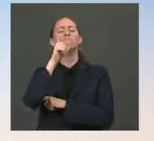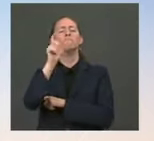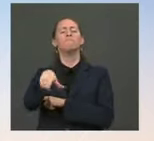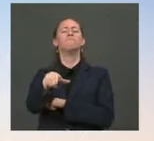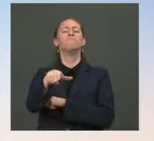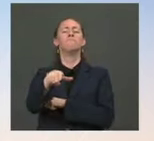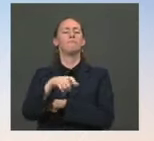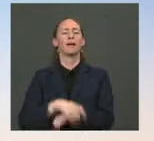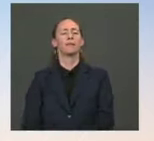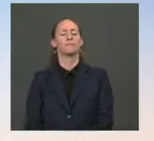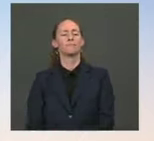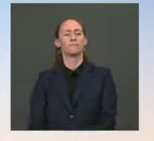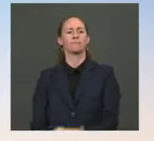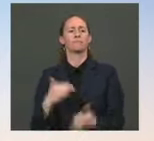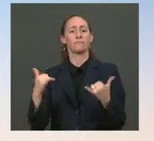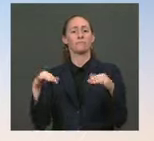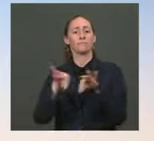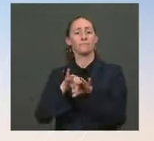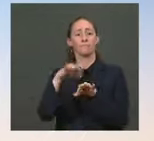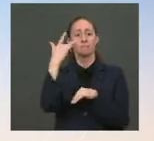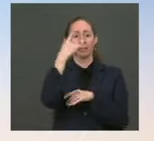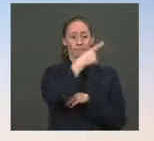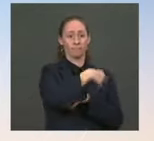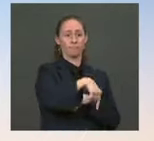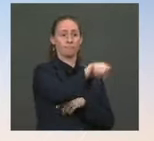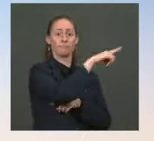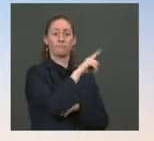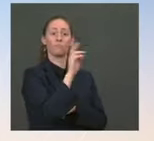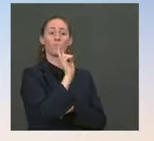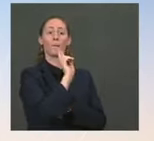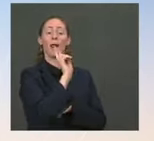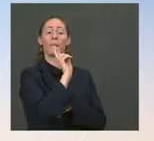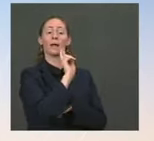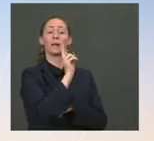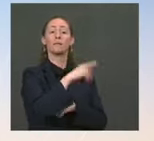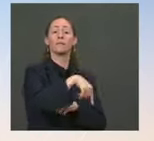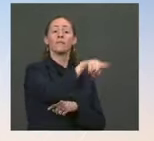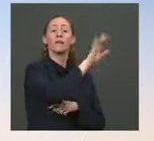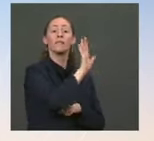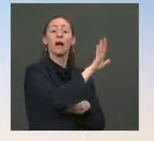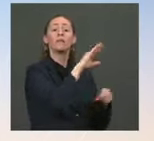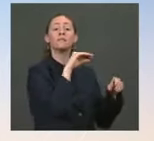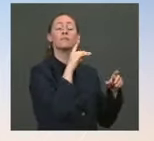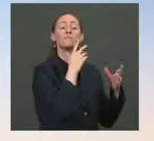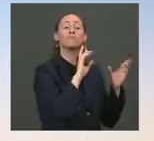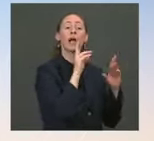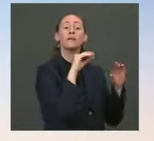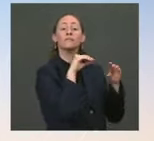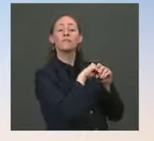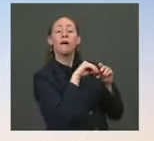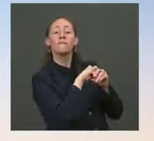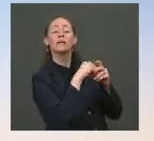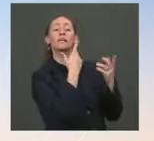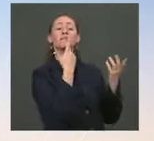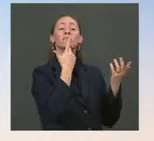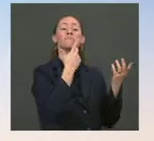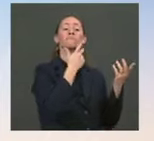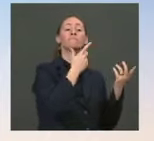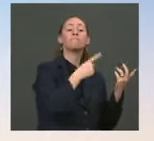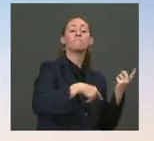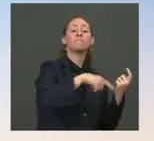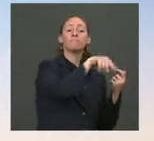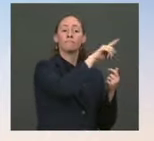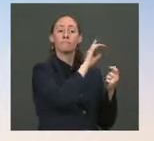point because Republicans in Congress treated the savings accounts and retirement savings of the American people, Social Security checks of retirees and veterans